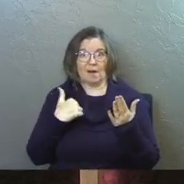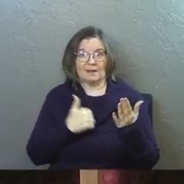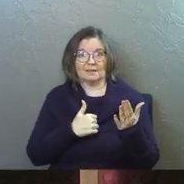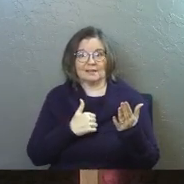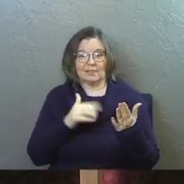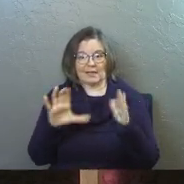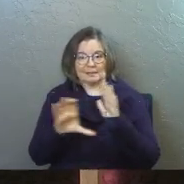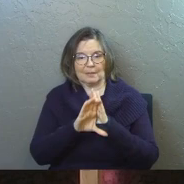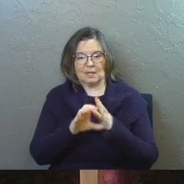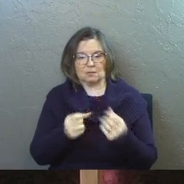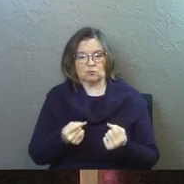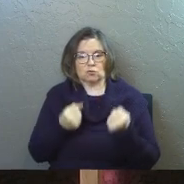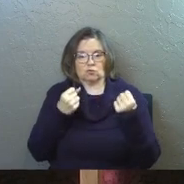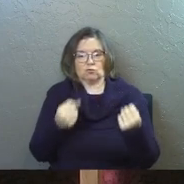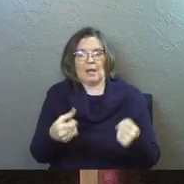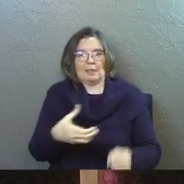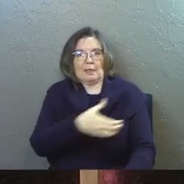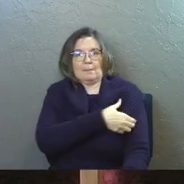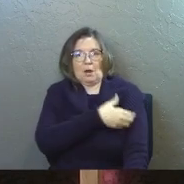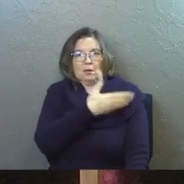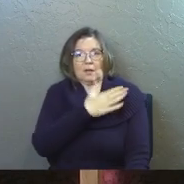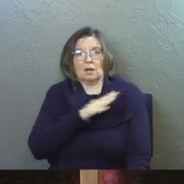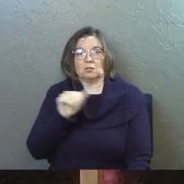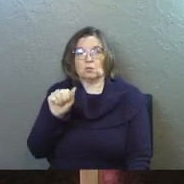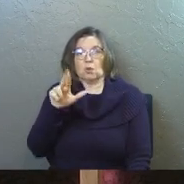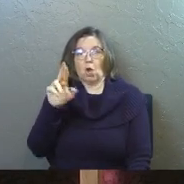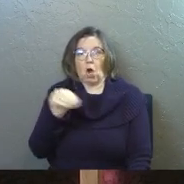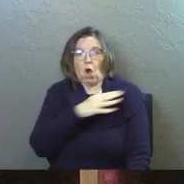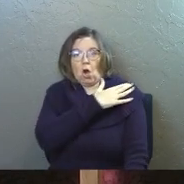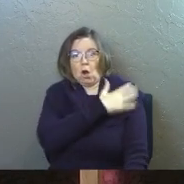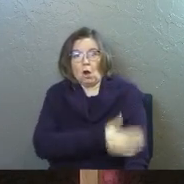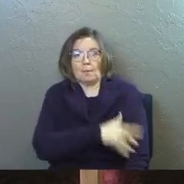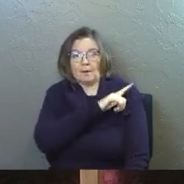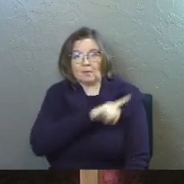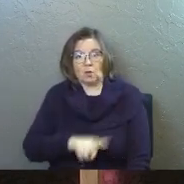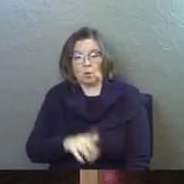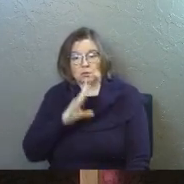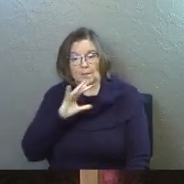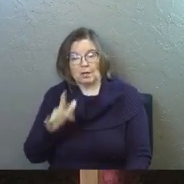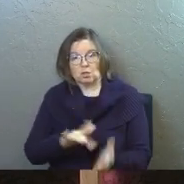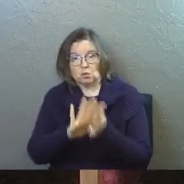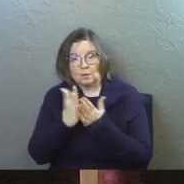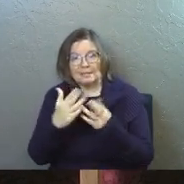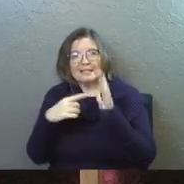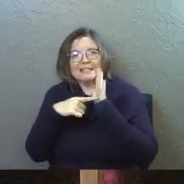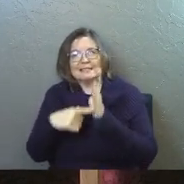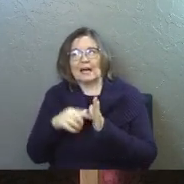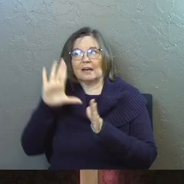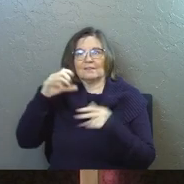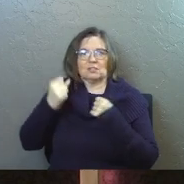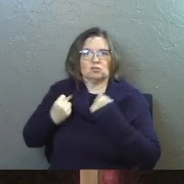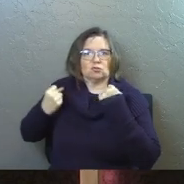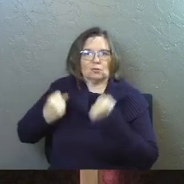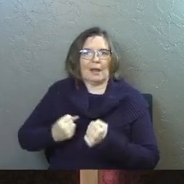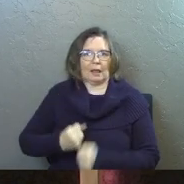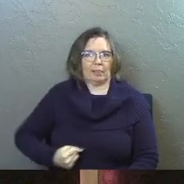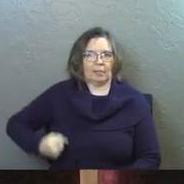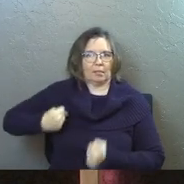of the strength and the power of God. Whenever the arm of the Lord is talked about in scripture, it's a sign of his strength.